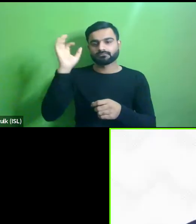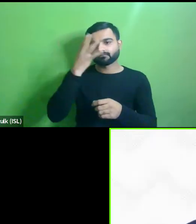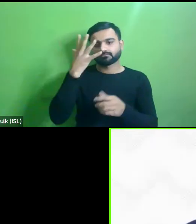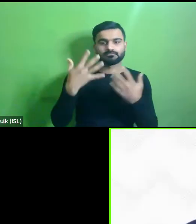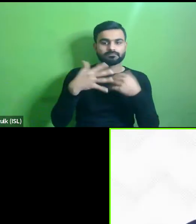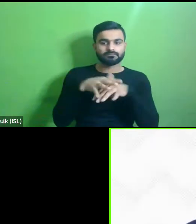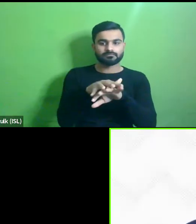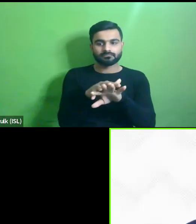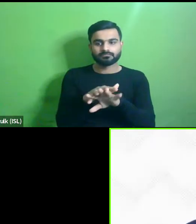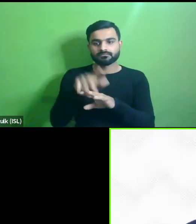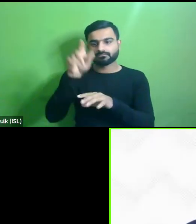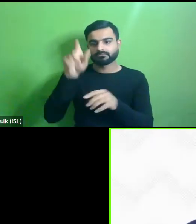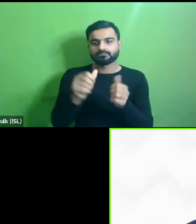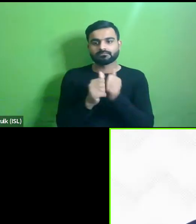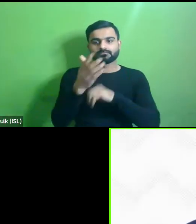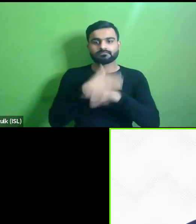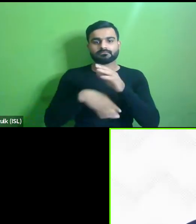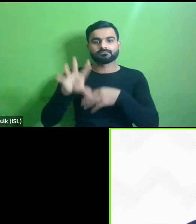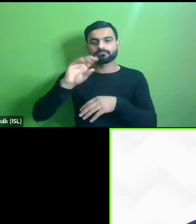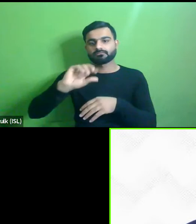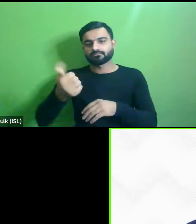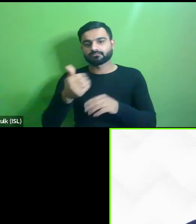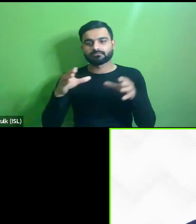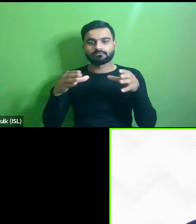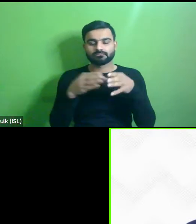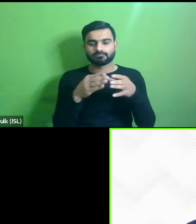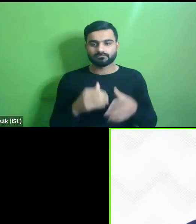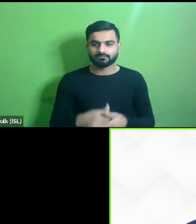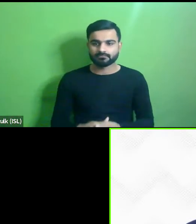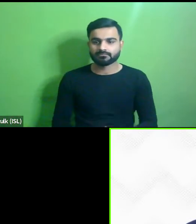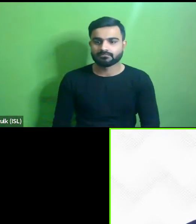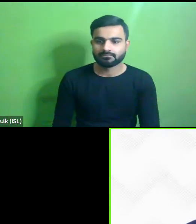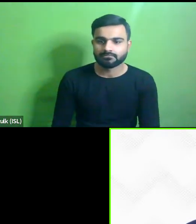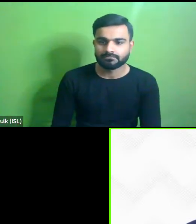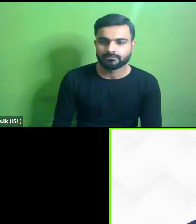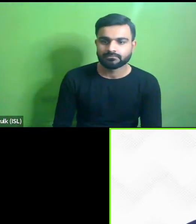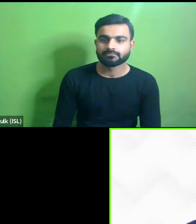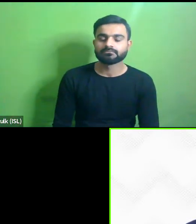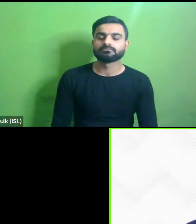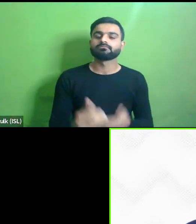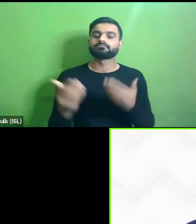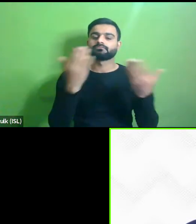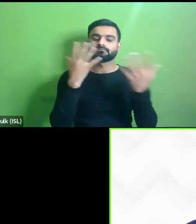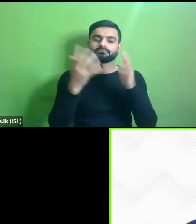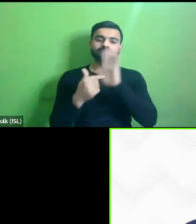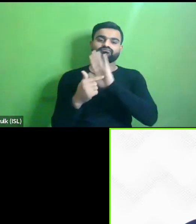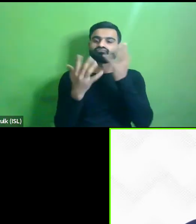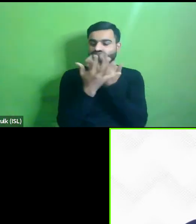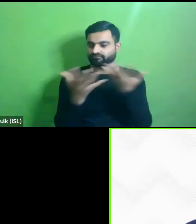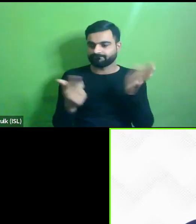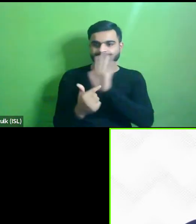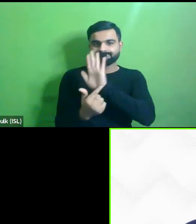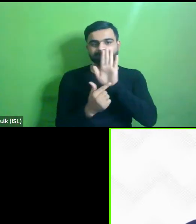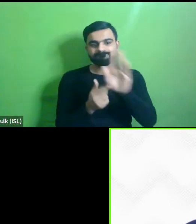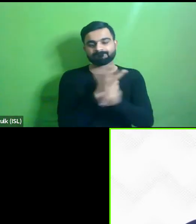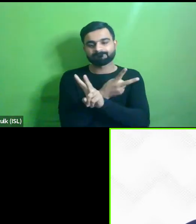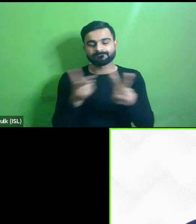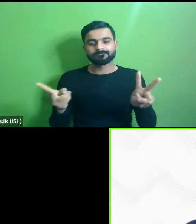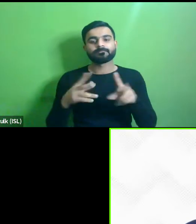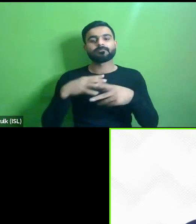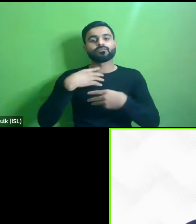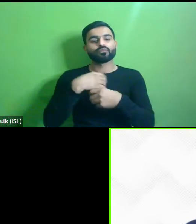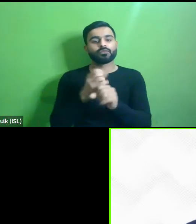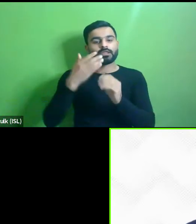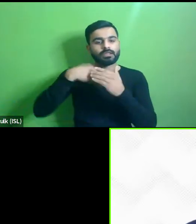of persons with disability and other marginalized group um the museum of possibilities seem to be a very uh promising and an